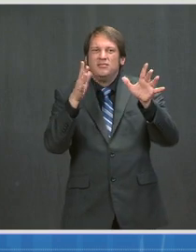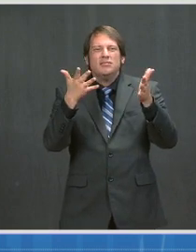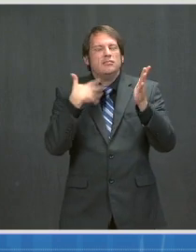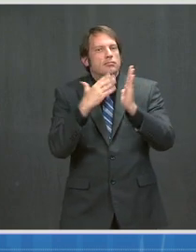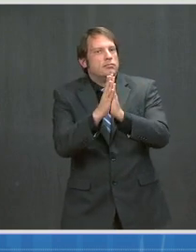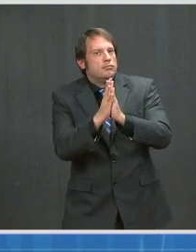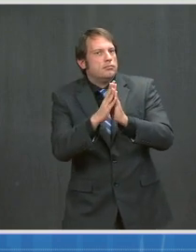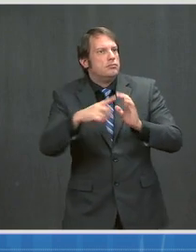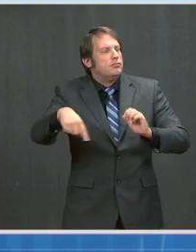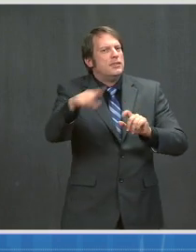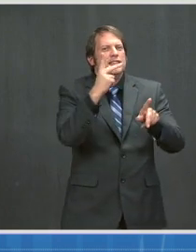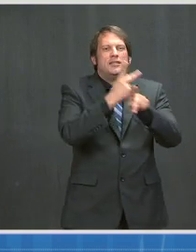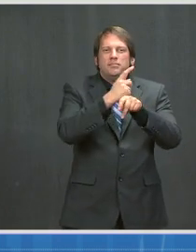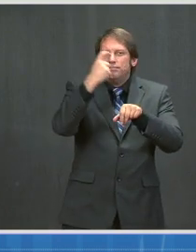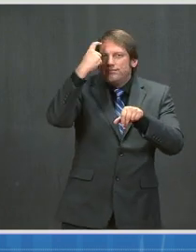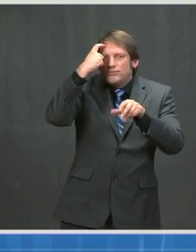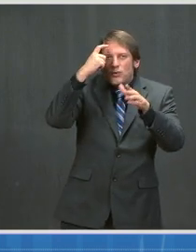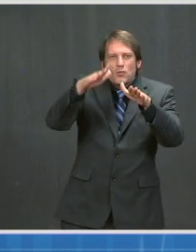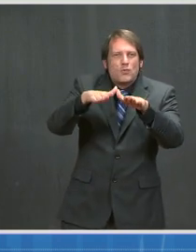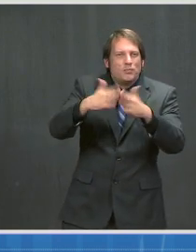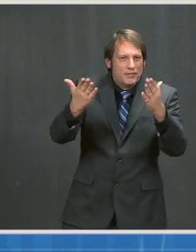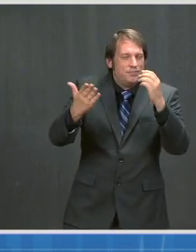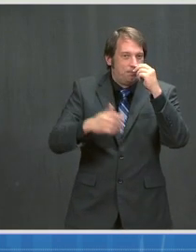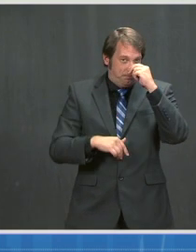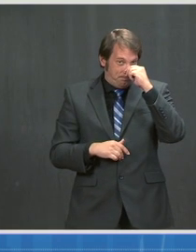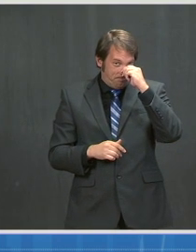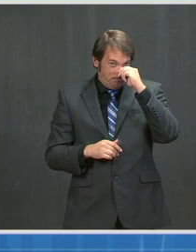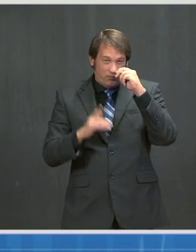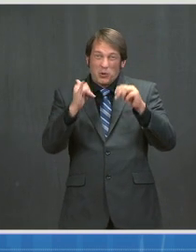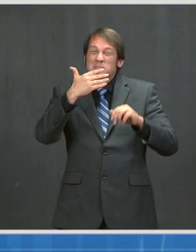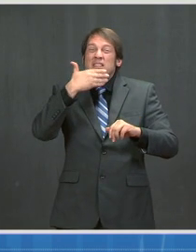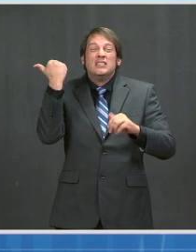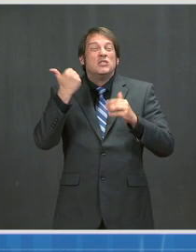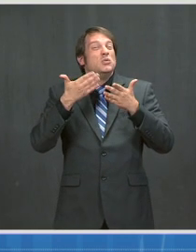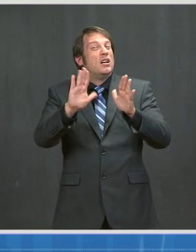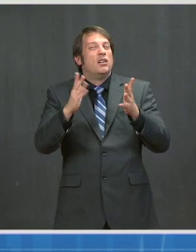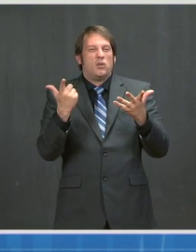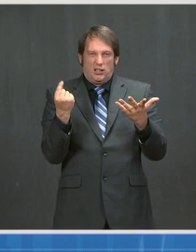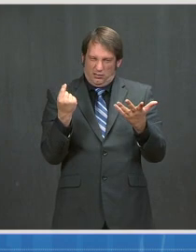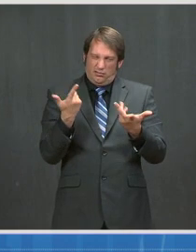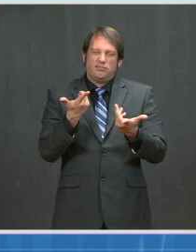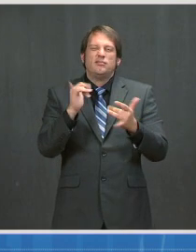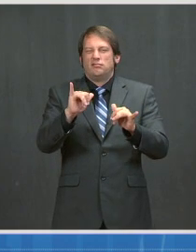route that we're on now as the best route. Mr. Okay, next question.